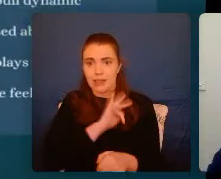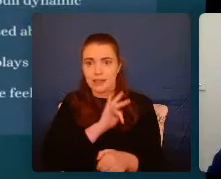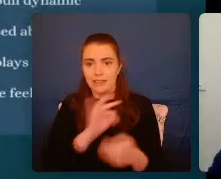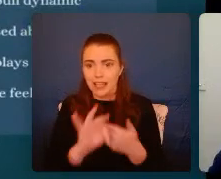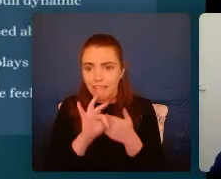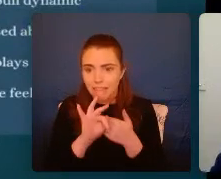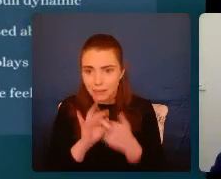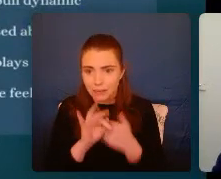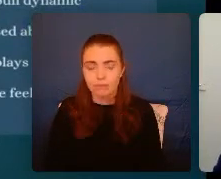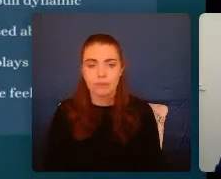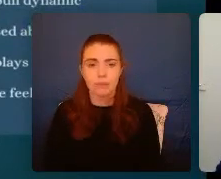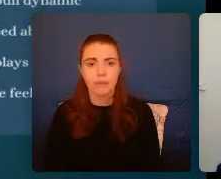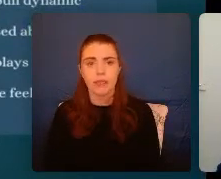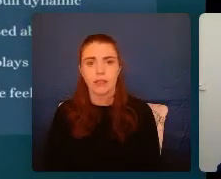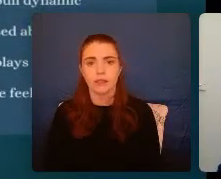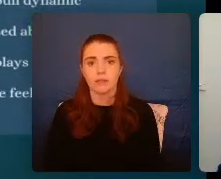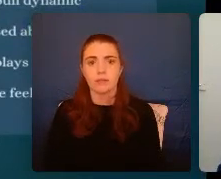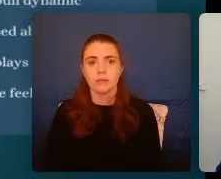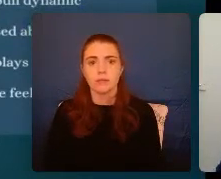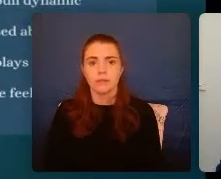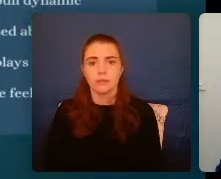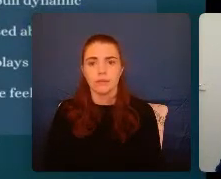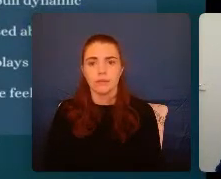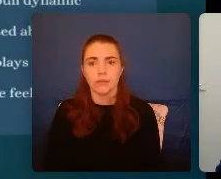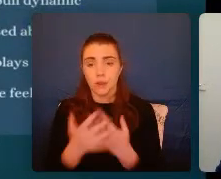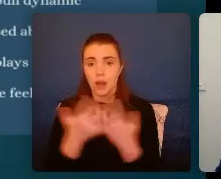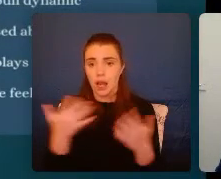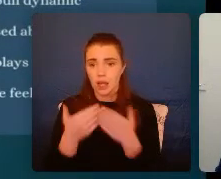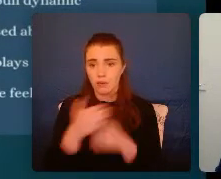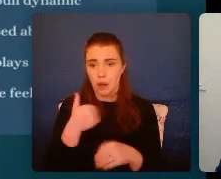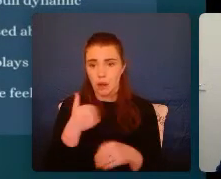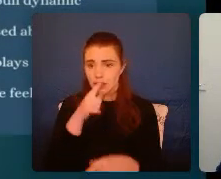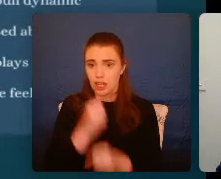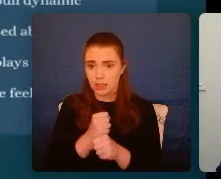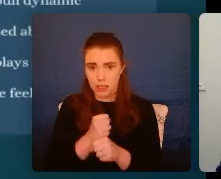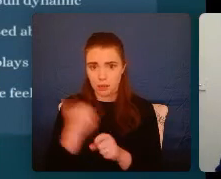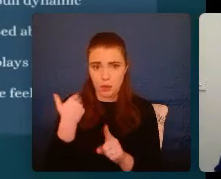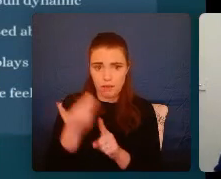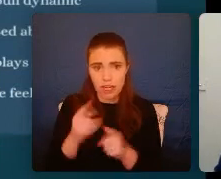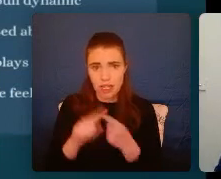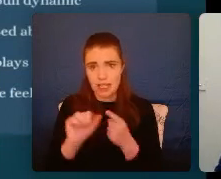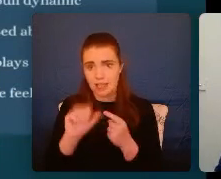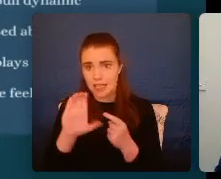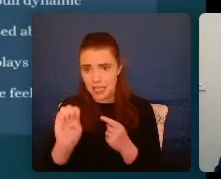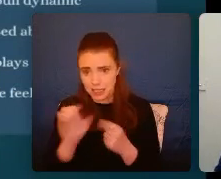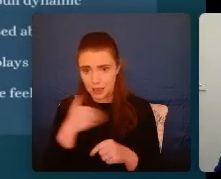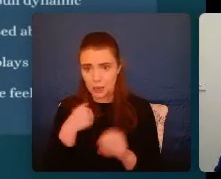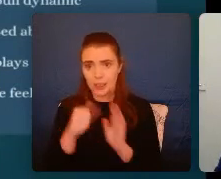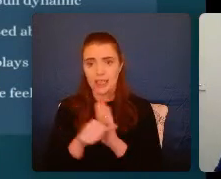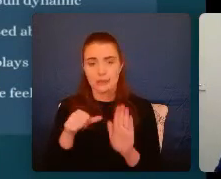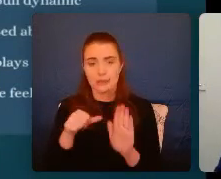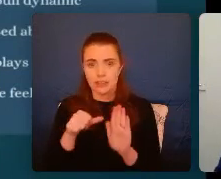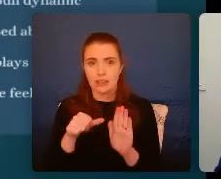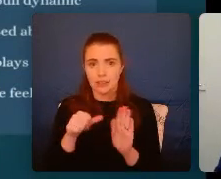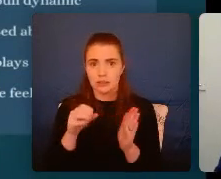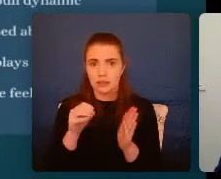So a lot of what we've talked about so far and the traumas and the ACEs that young people experience, it has a very significant